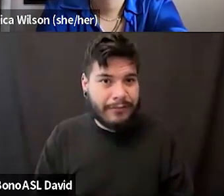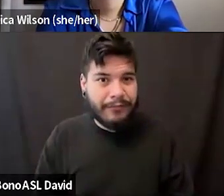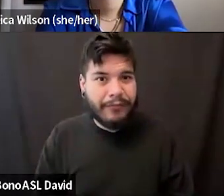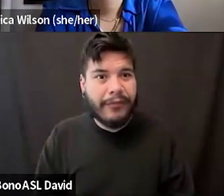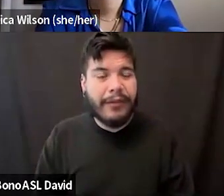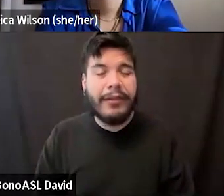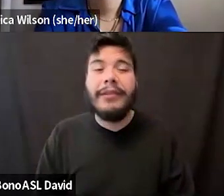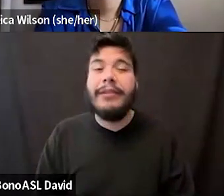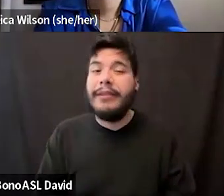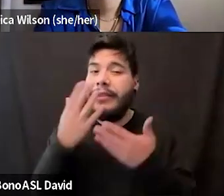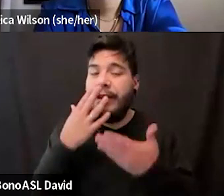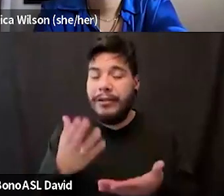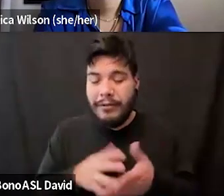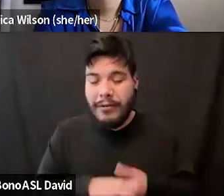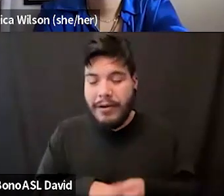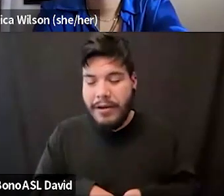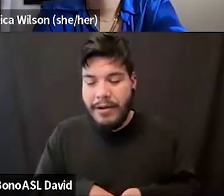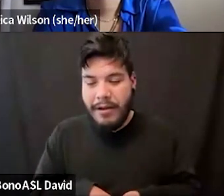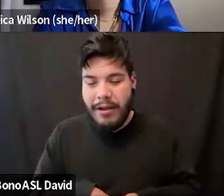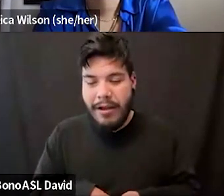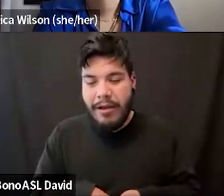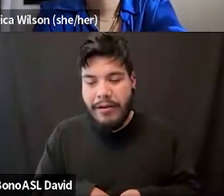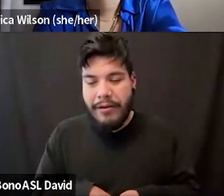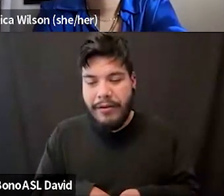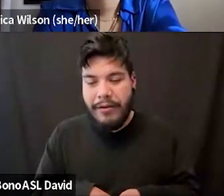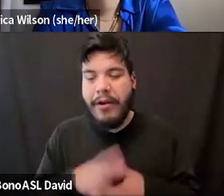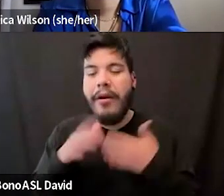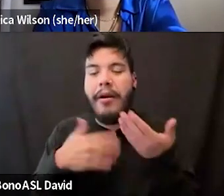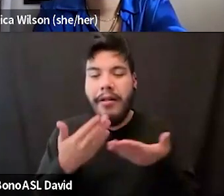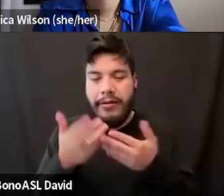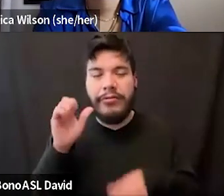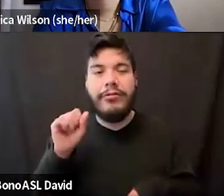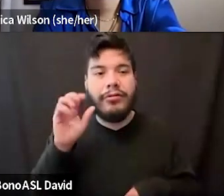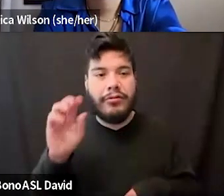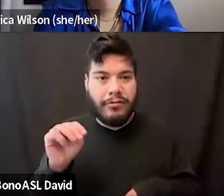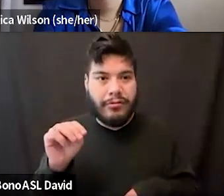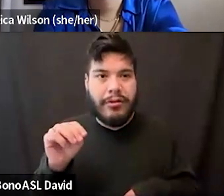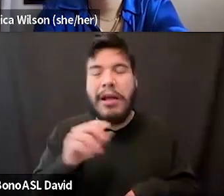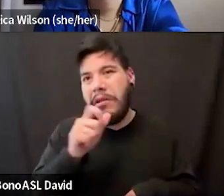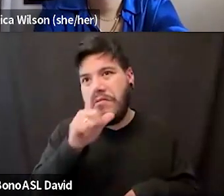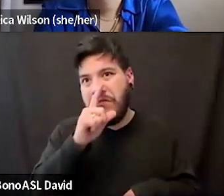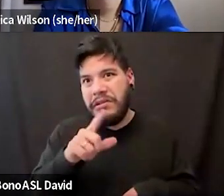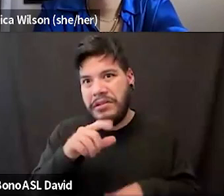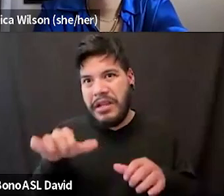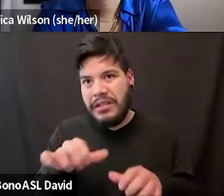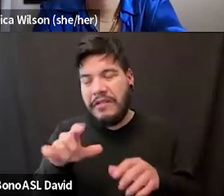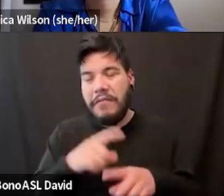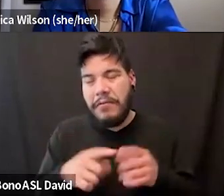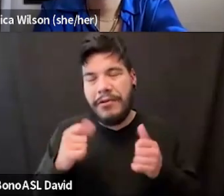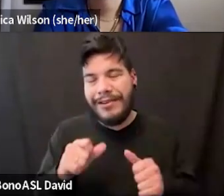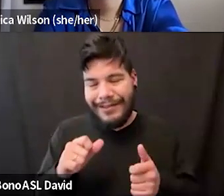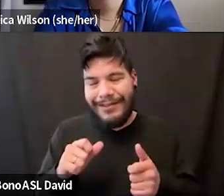Thank you. Um, I think, um, all the social medias, which I'm not as active on, but I'm working on it